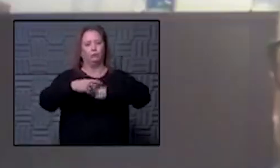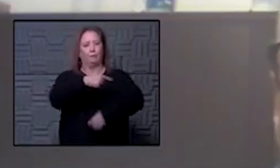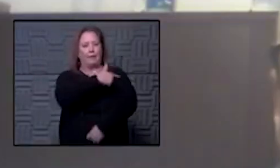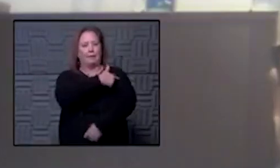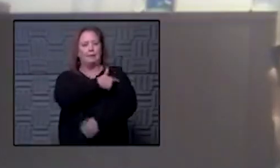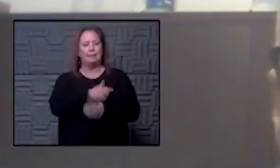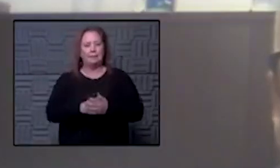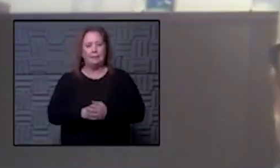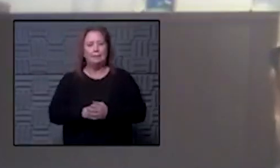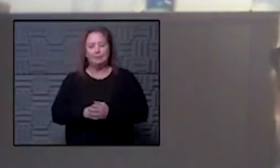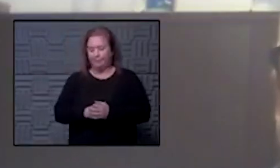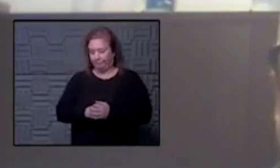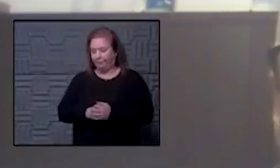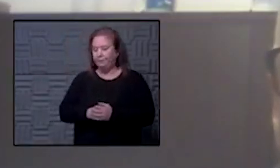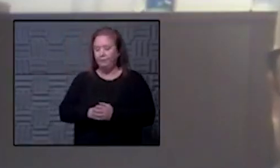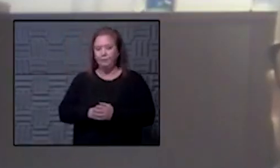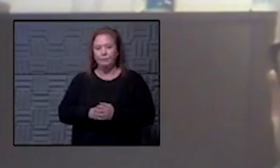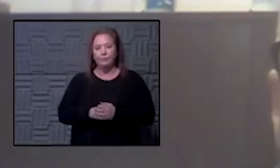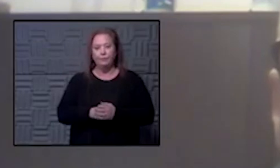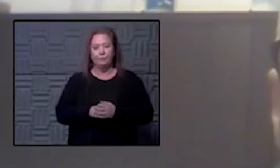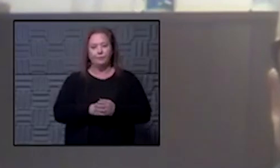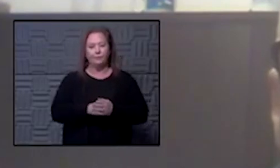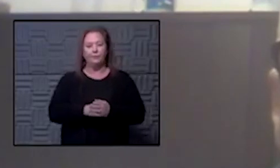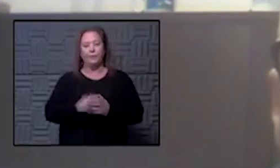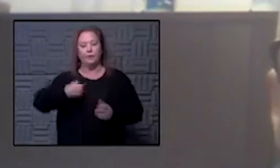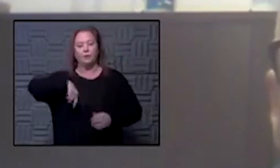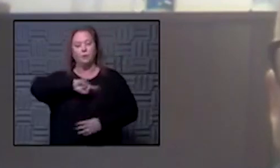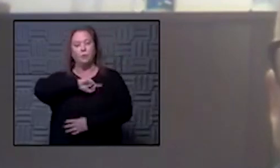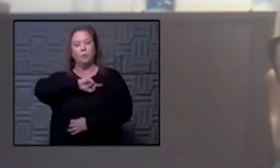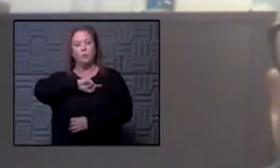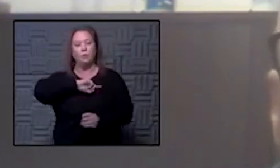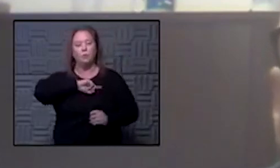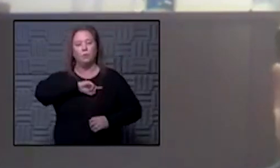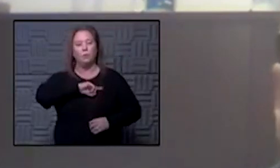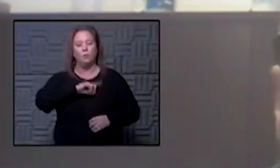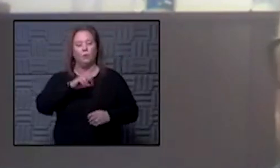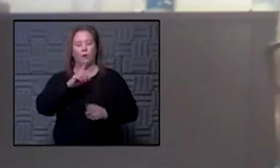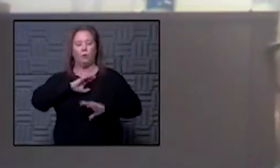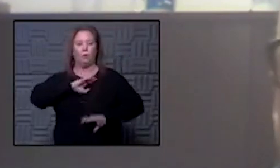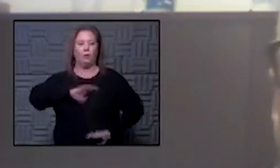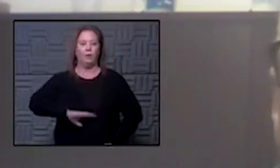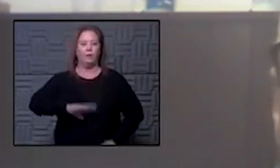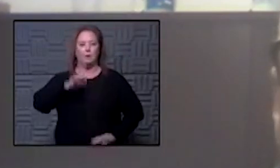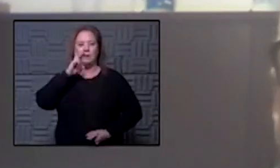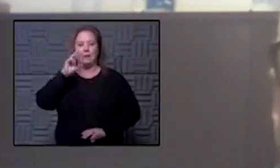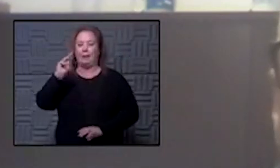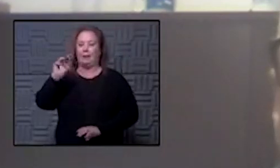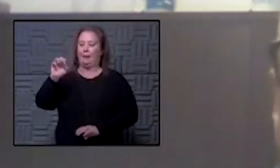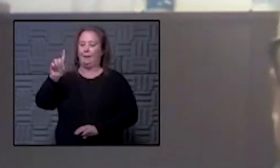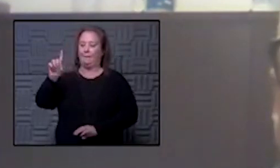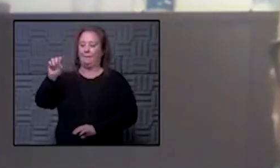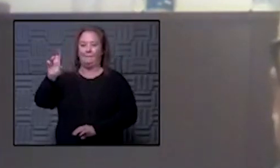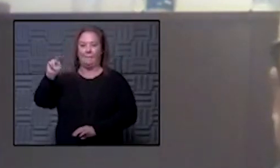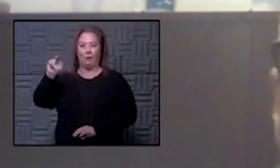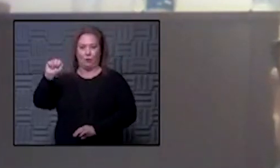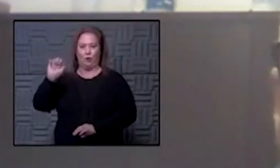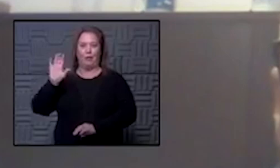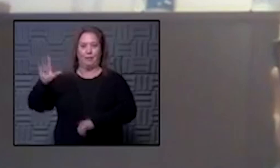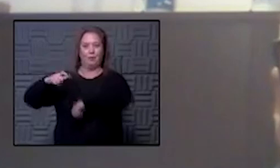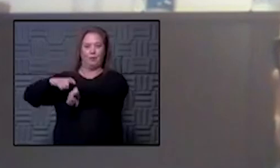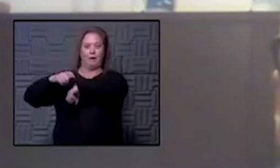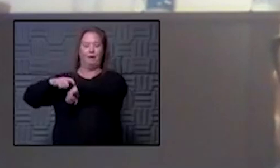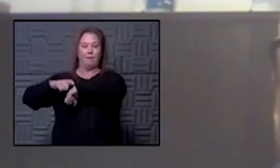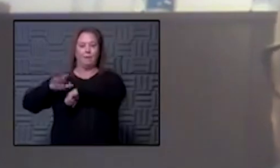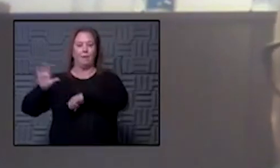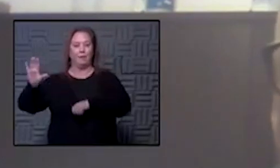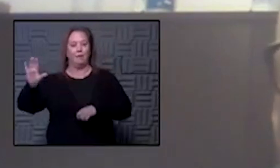certainly from a logistics perspective we were relieved to see Moderna come out in the timeliness that they've come out